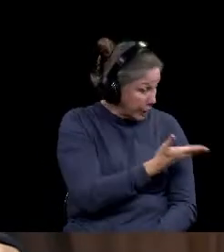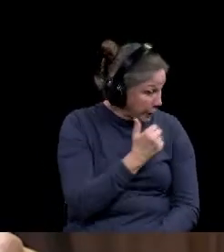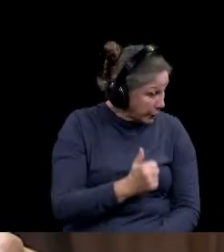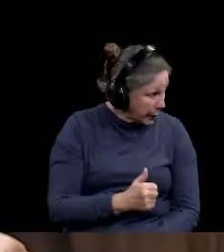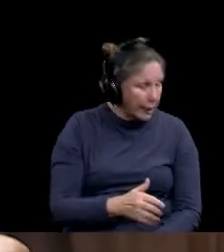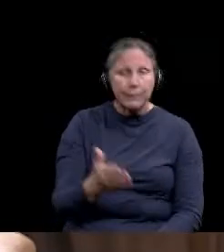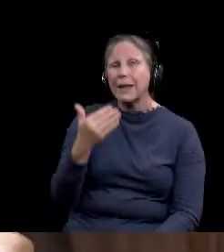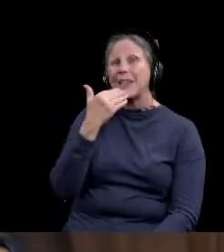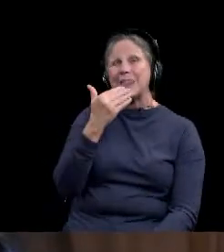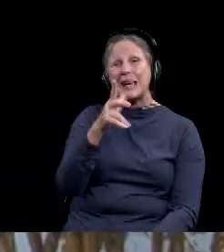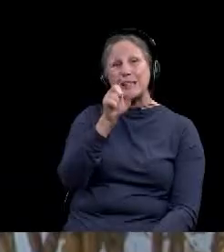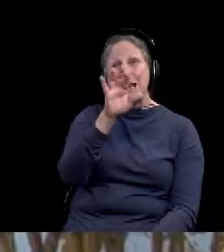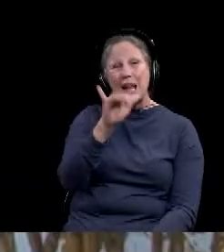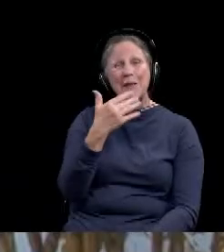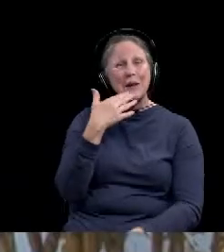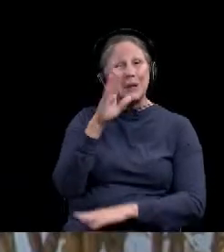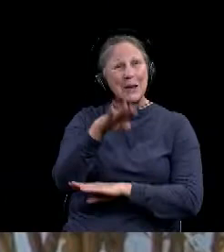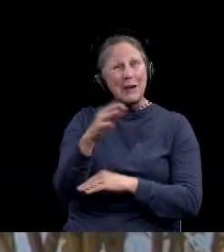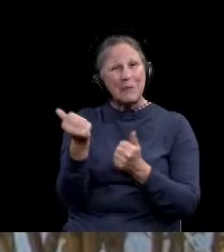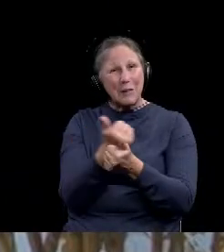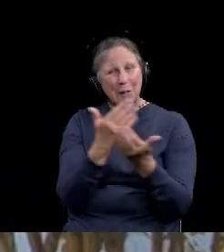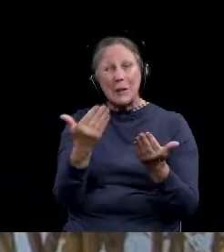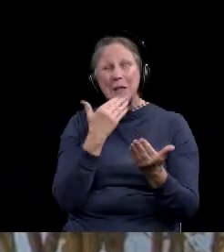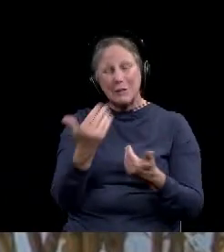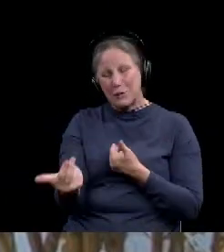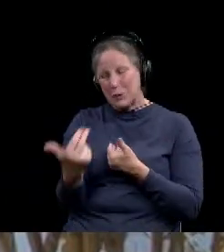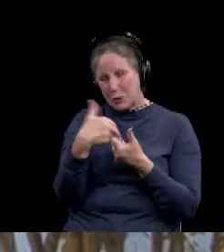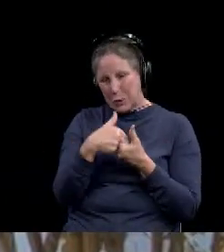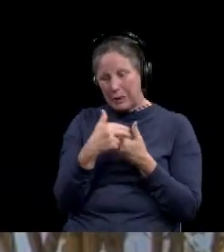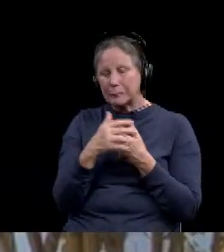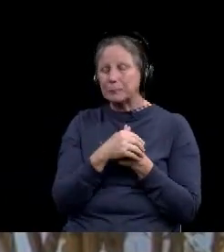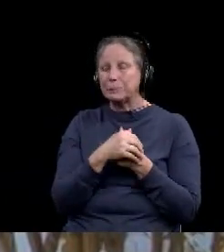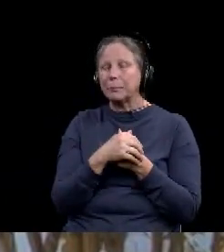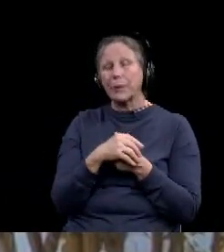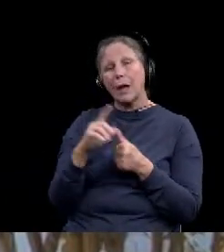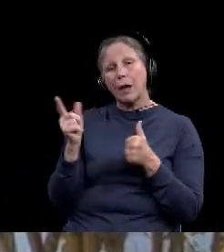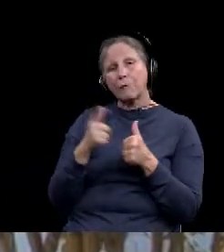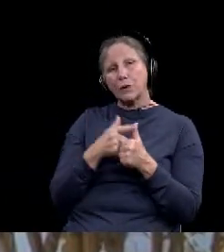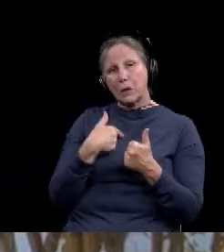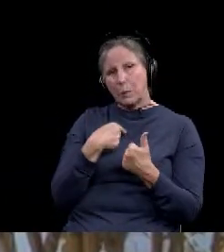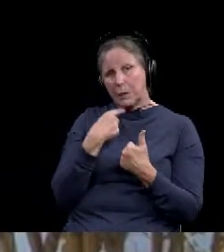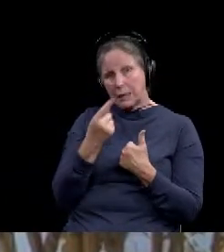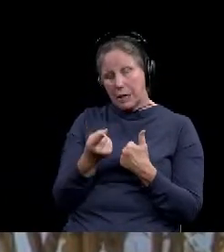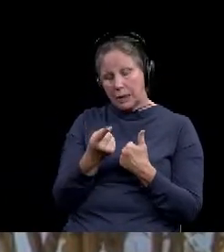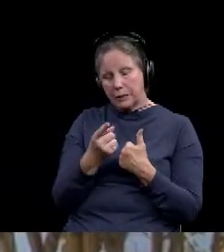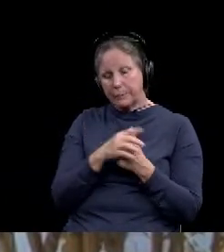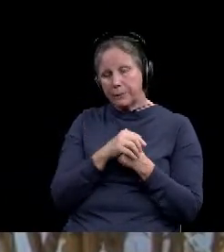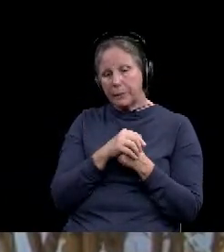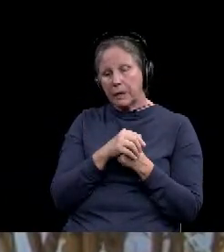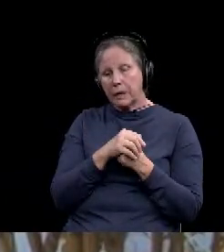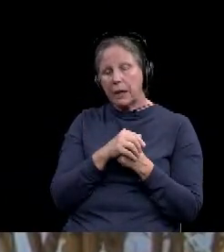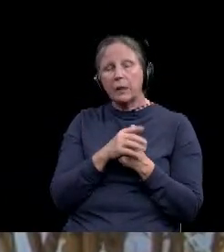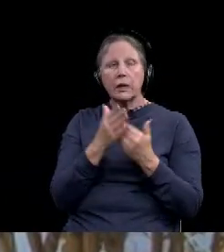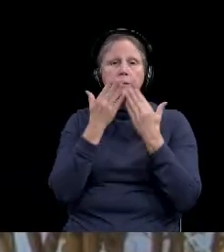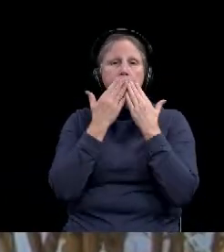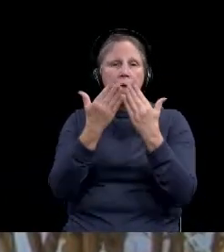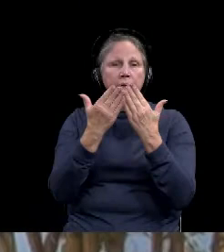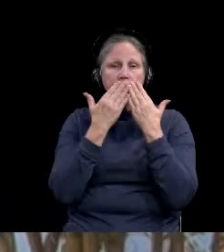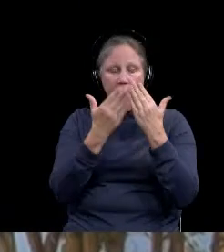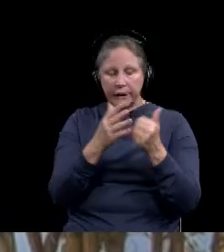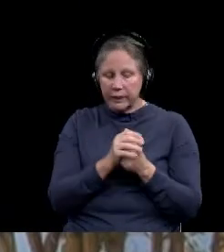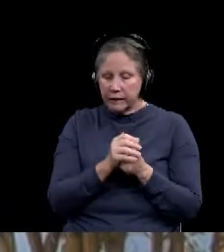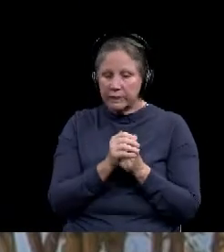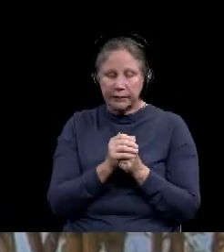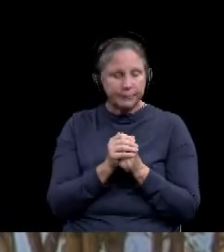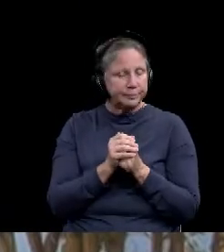Thank you, Larry. Good afternoon, everyone. Thank you for joining us. The first thing I want to say is thank you. It appears that we have gotten